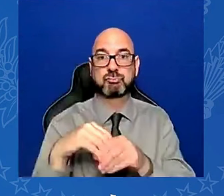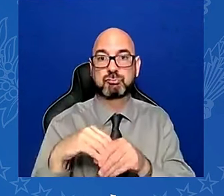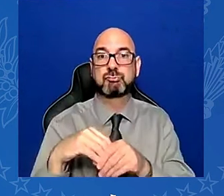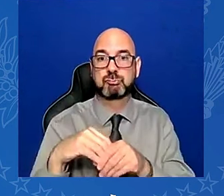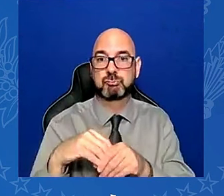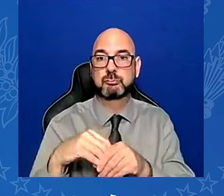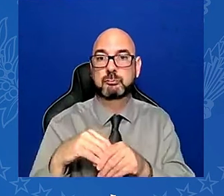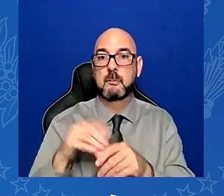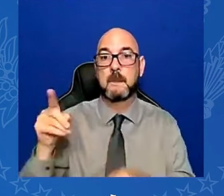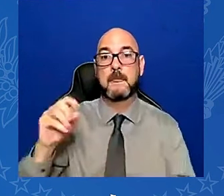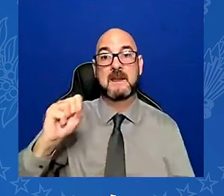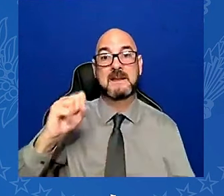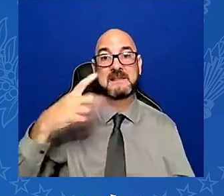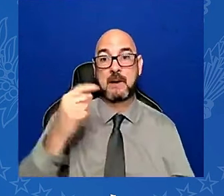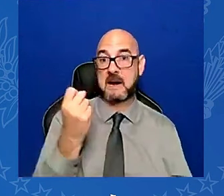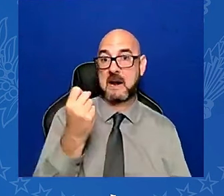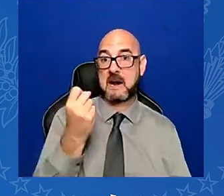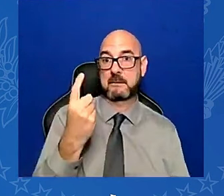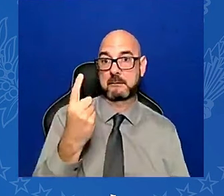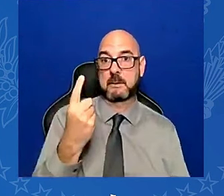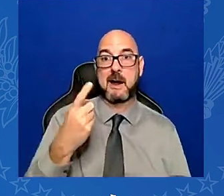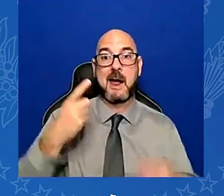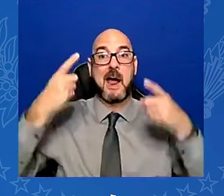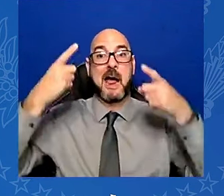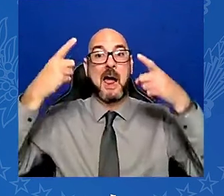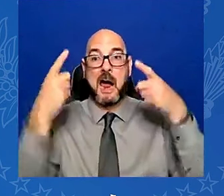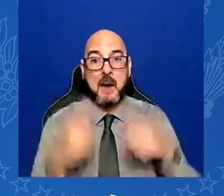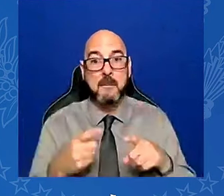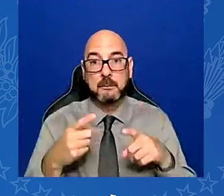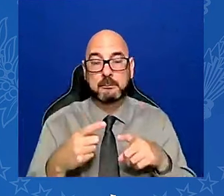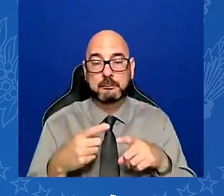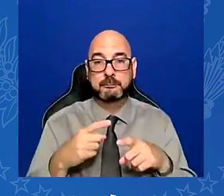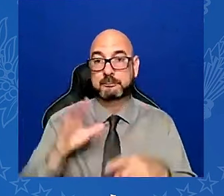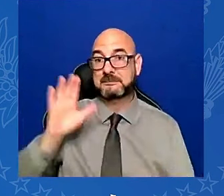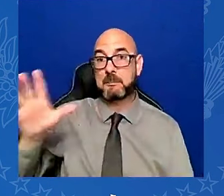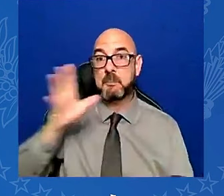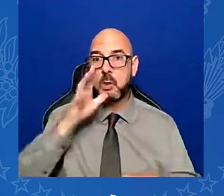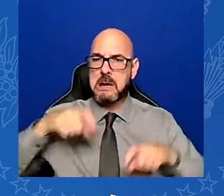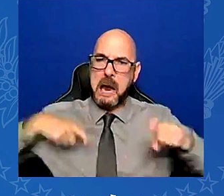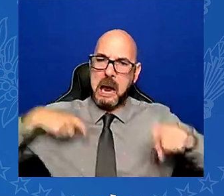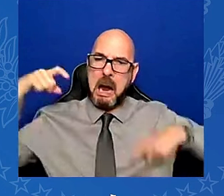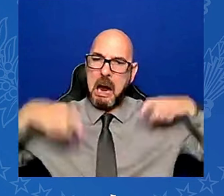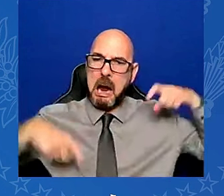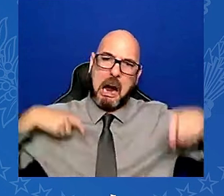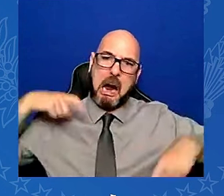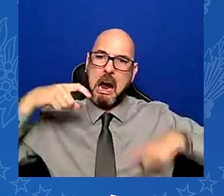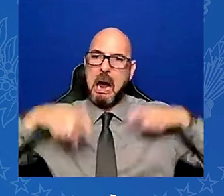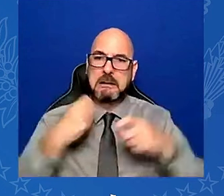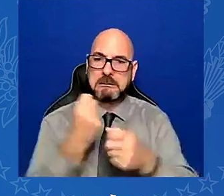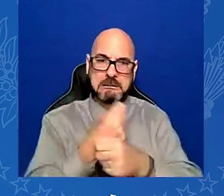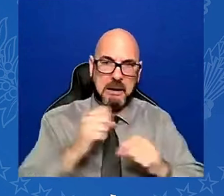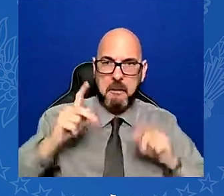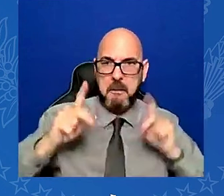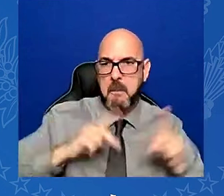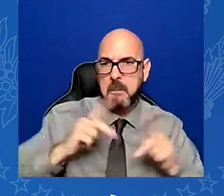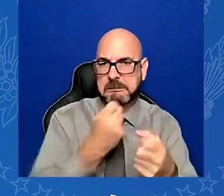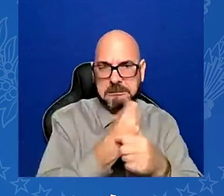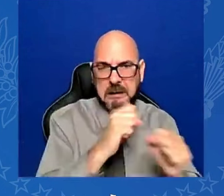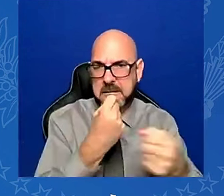and saving fellow first responders. Rushing into danger for others is my definition of patriotism and heroism.